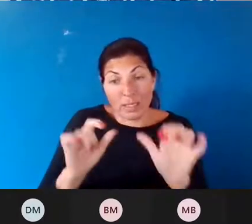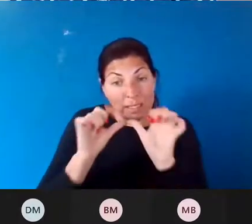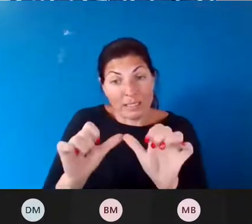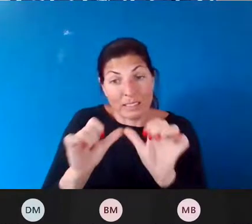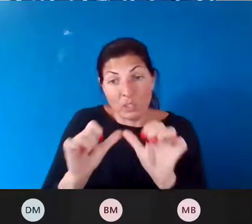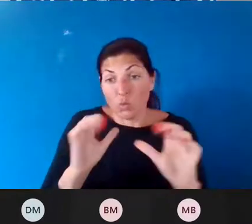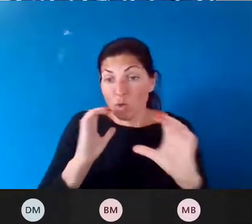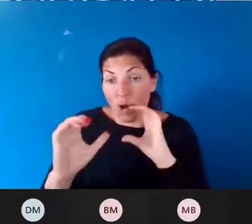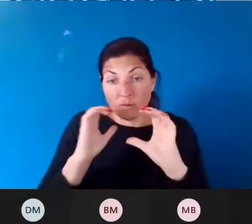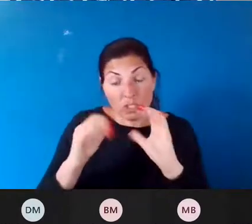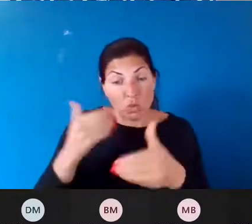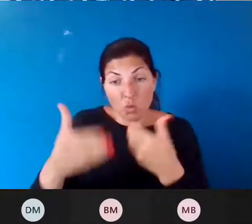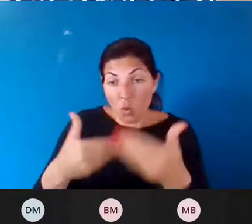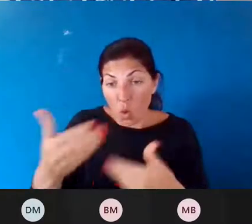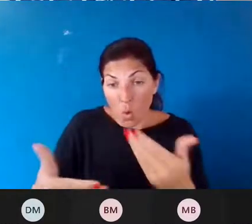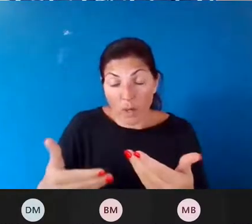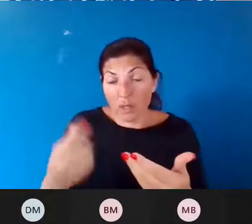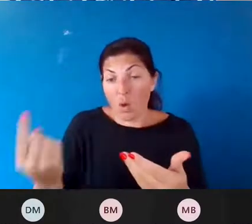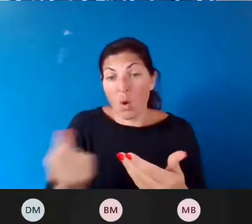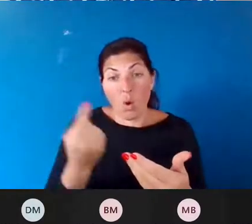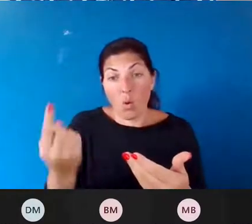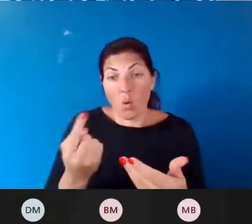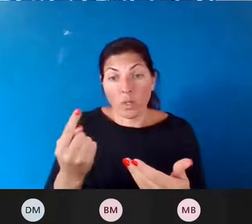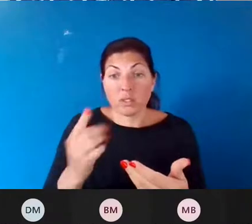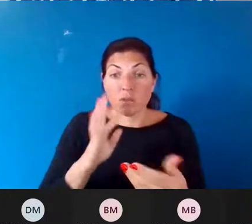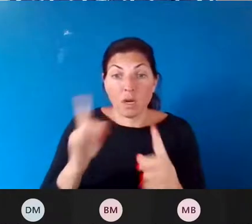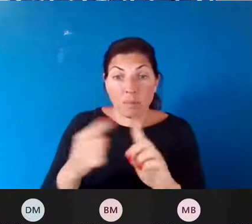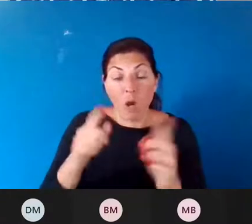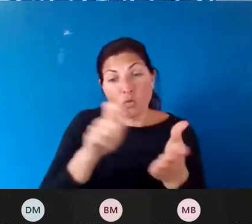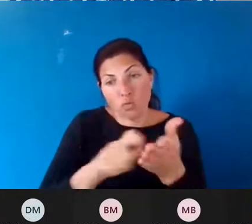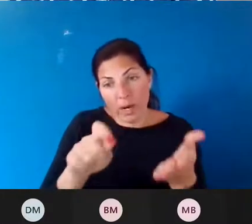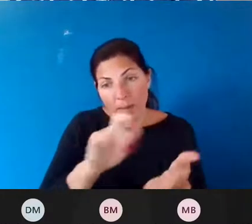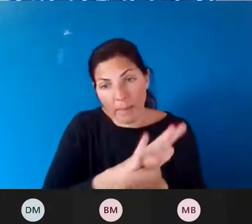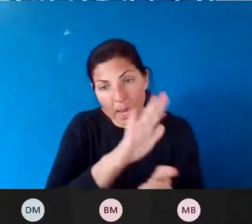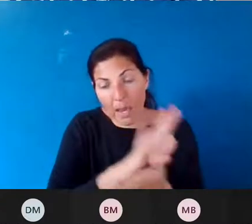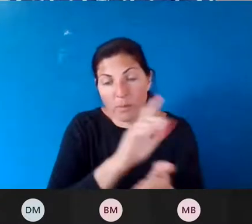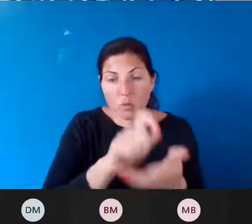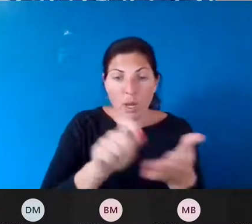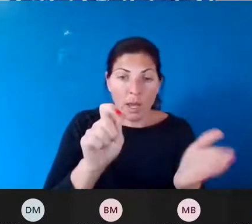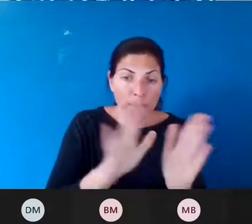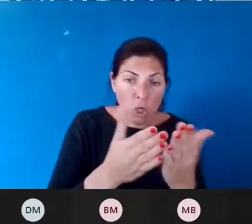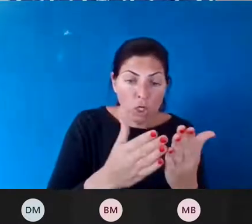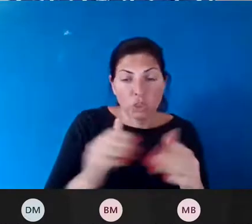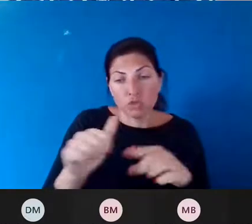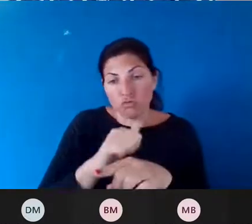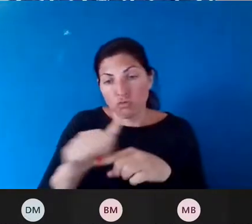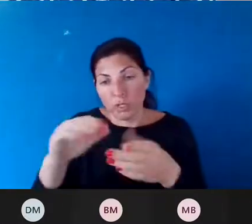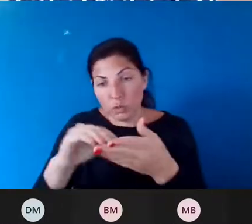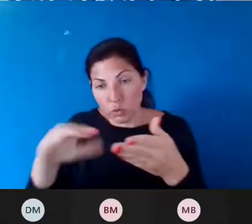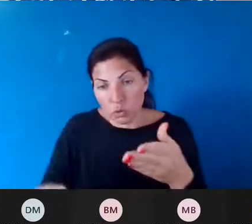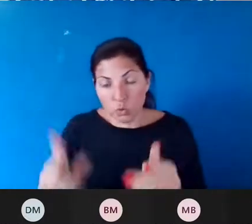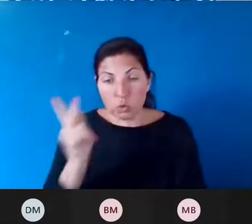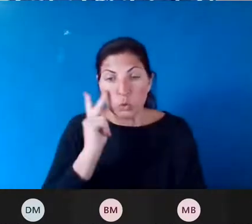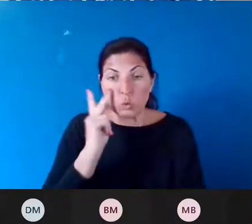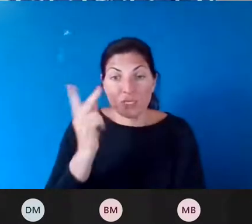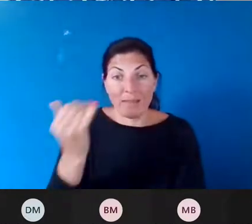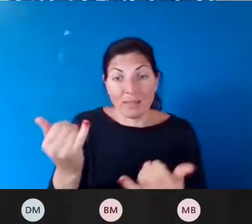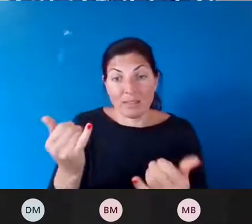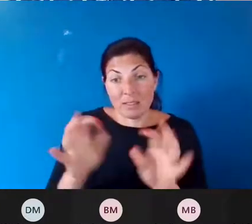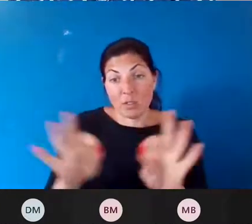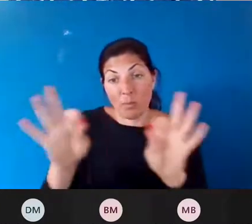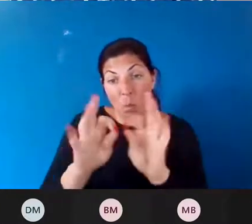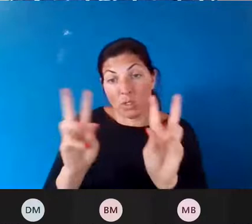this conversation at the forefront and by writing papers, writing books, talking about it, by training students who see this as an important issue.